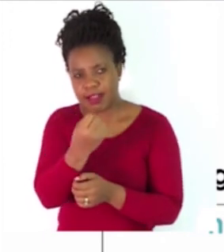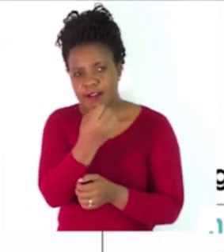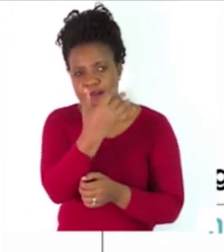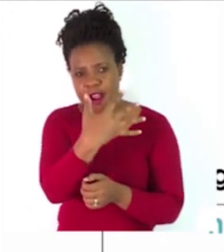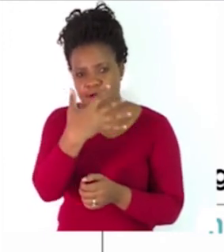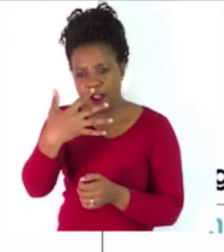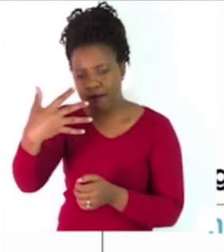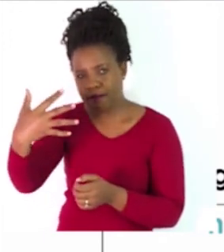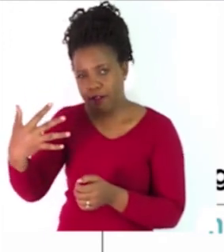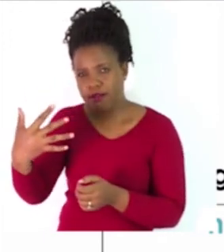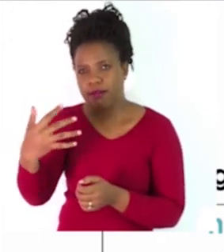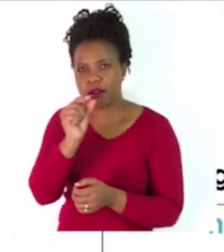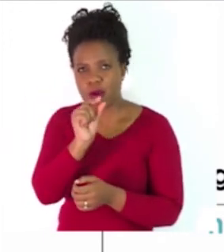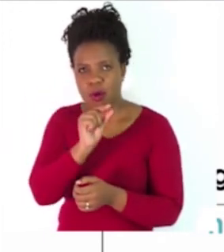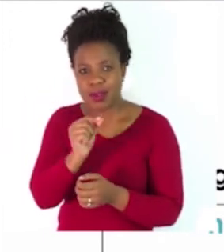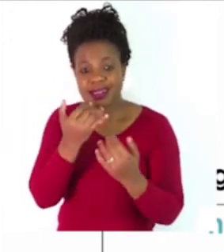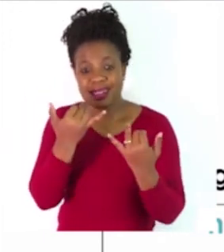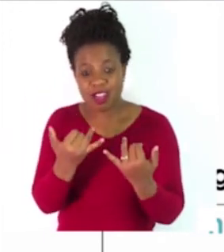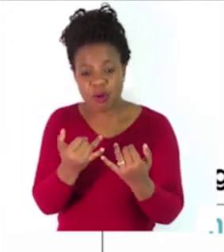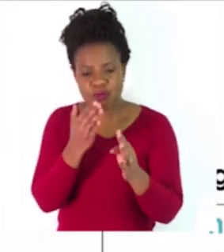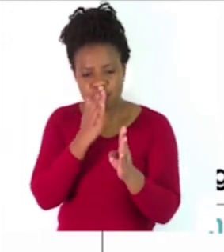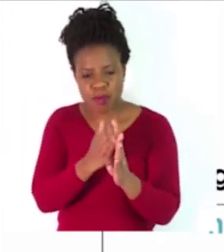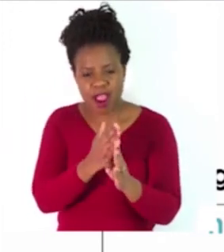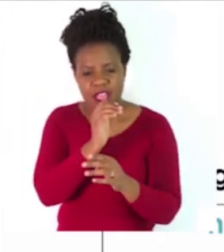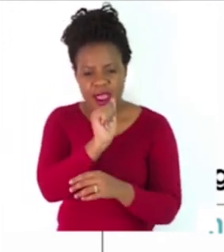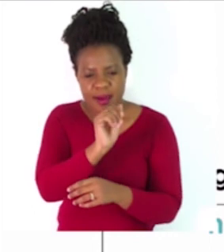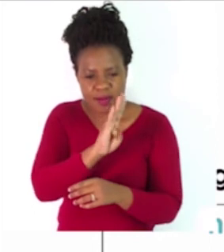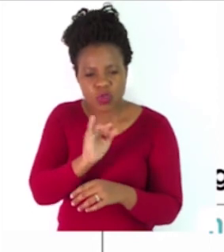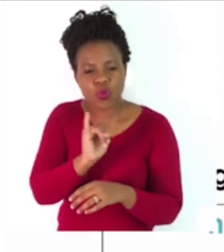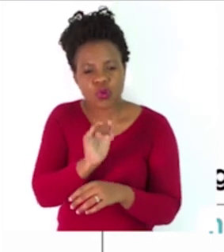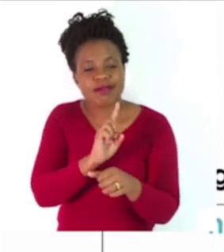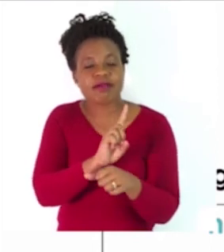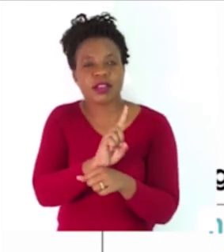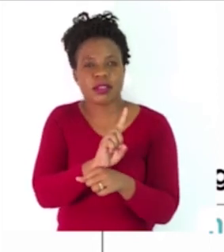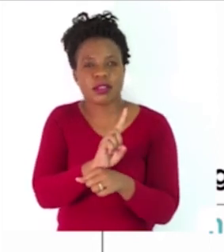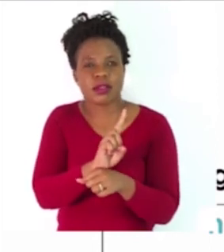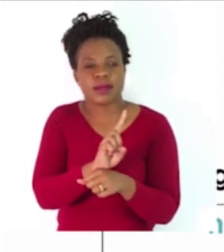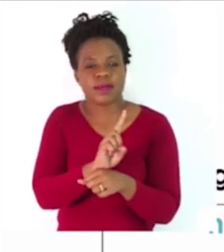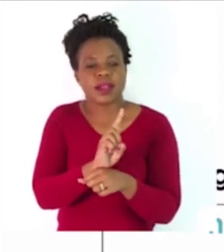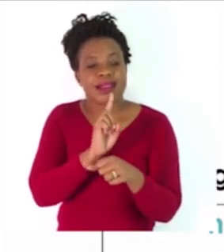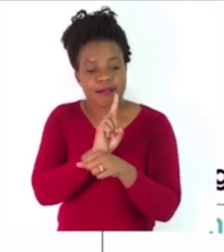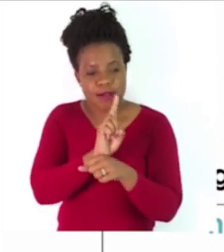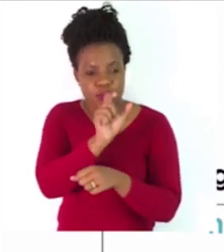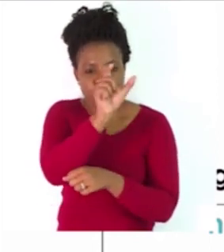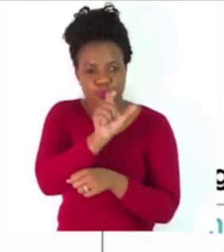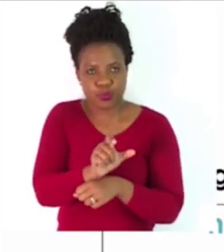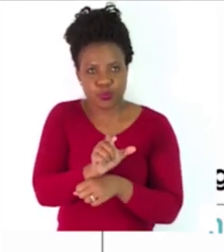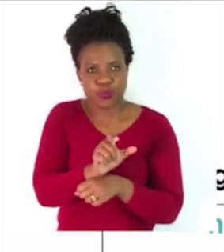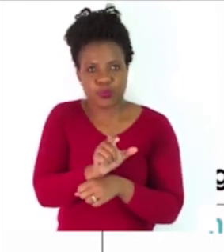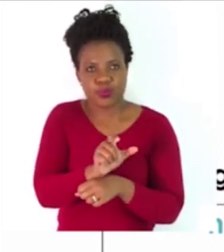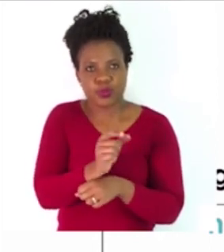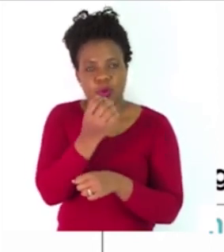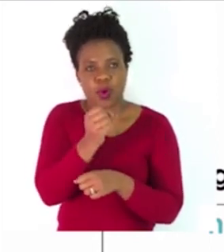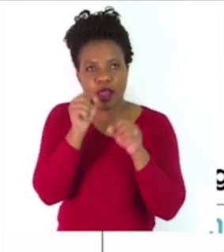in alphabetical order. Right. For instance, if we look at the first column, where we